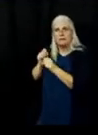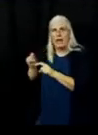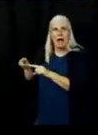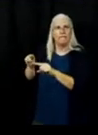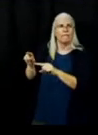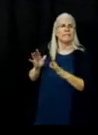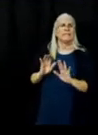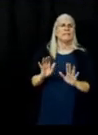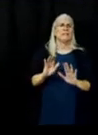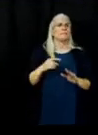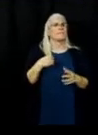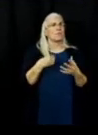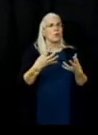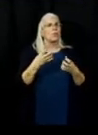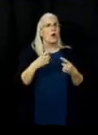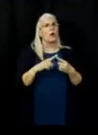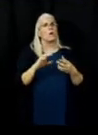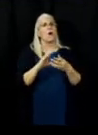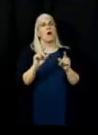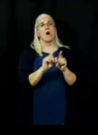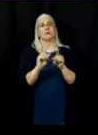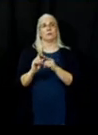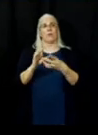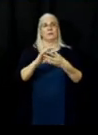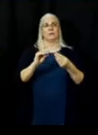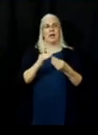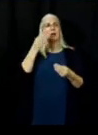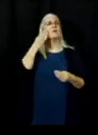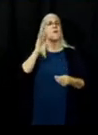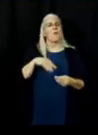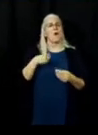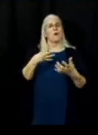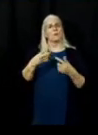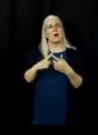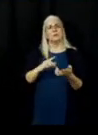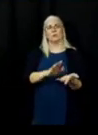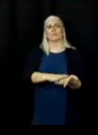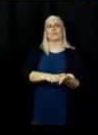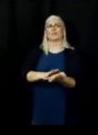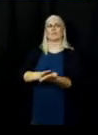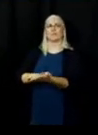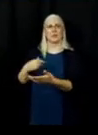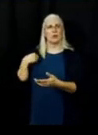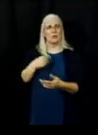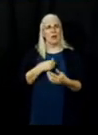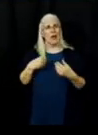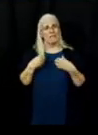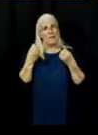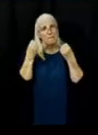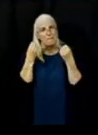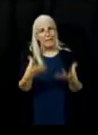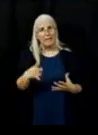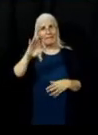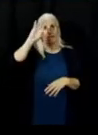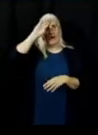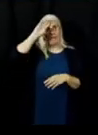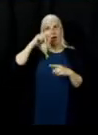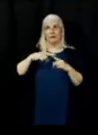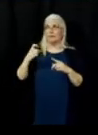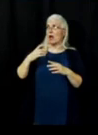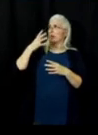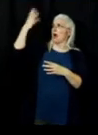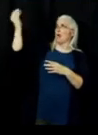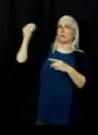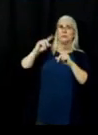just say a special acknowledgement. You know, we have a lot of firefighters in here from out of the area and